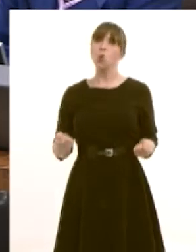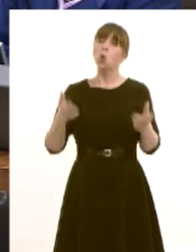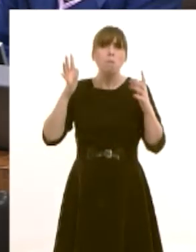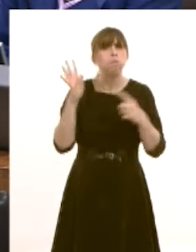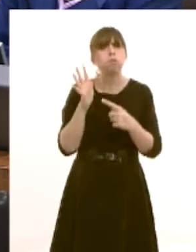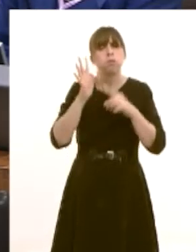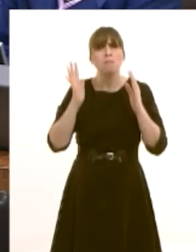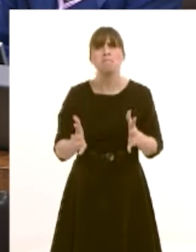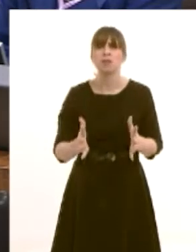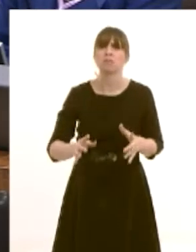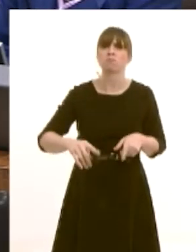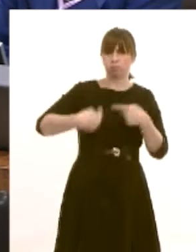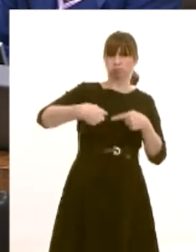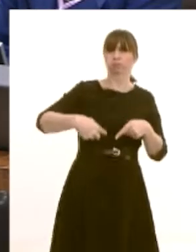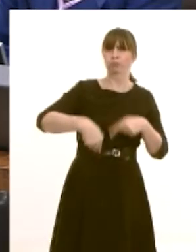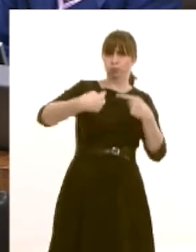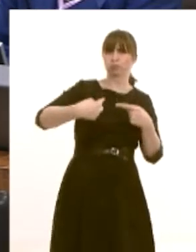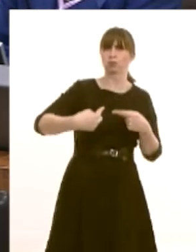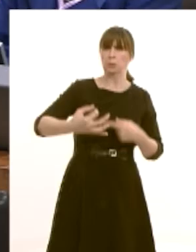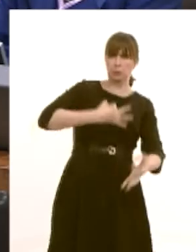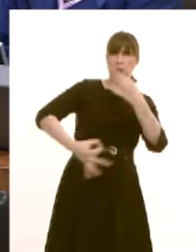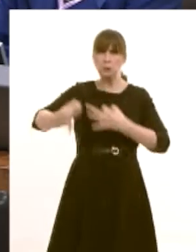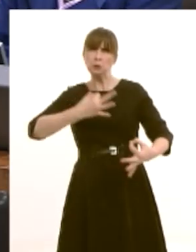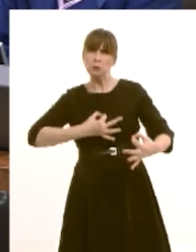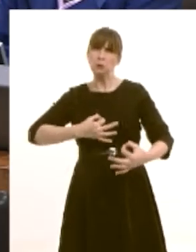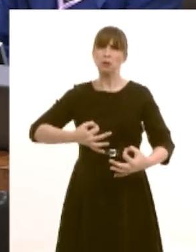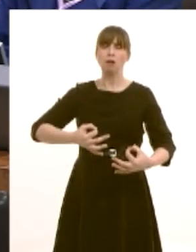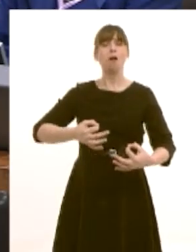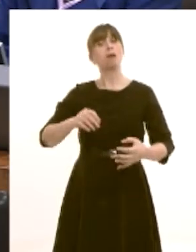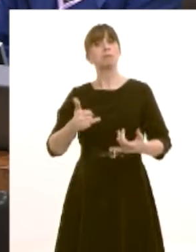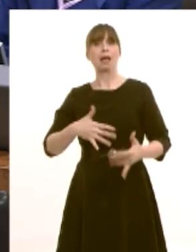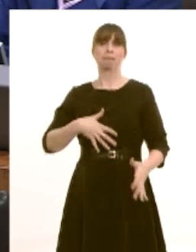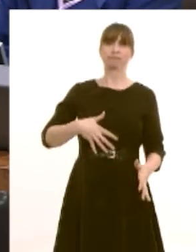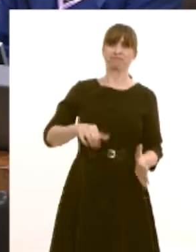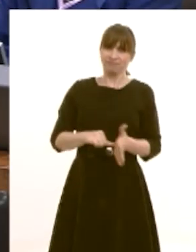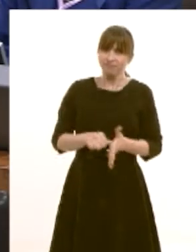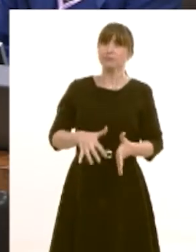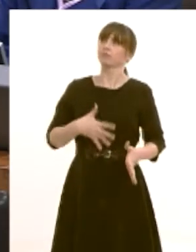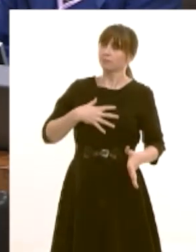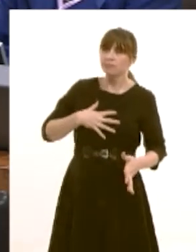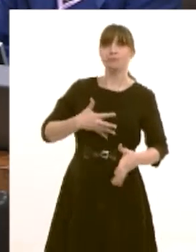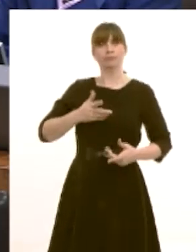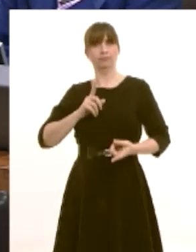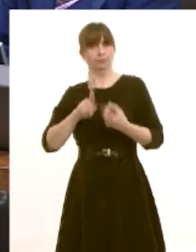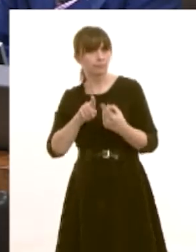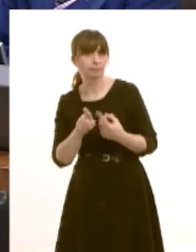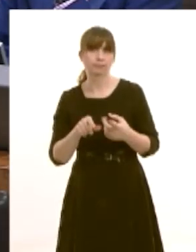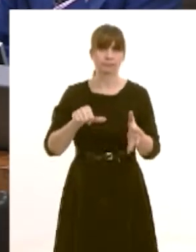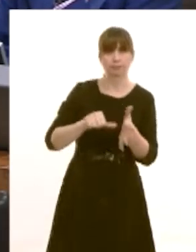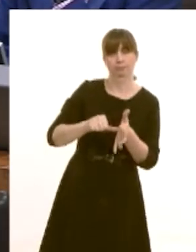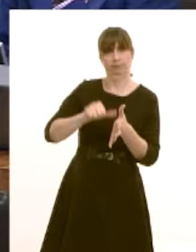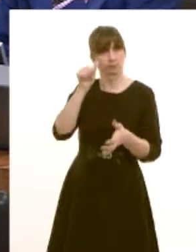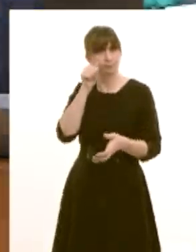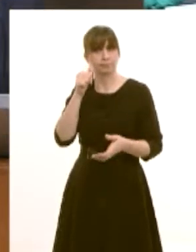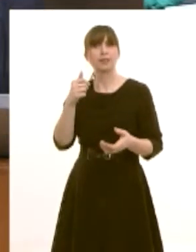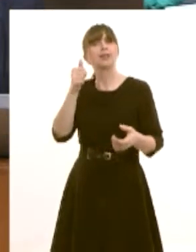uh sometimes uncomfortably uh on the issues of the day and that comes back to the point that uh this may be theater he and i know that this is